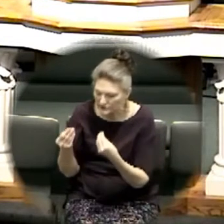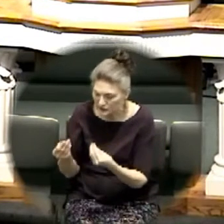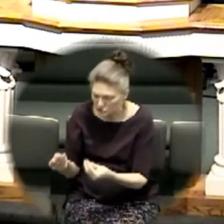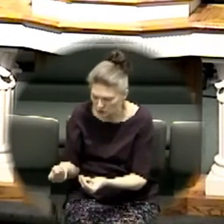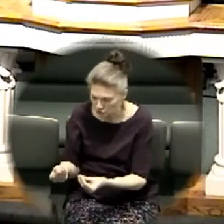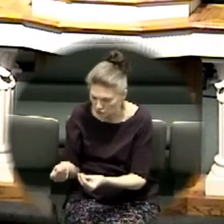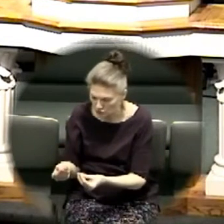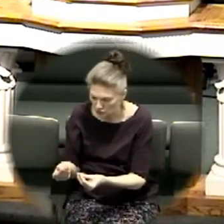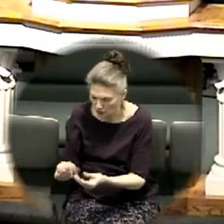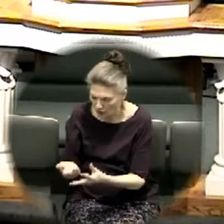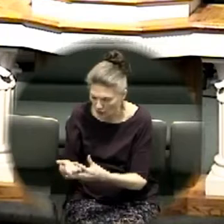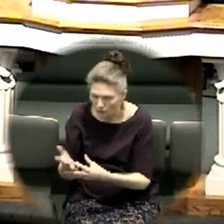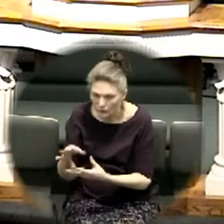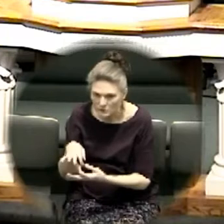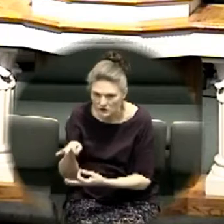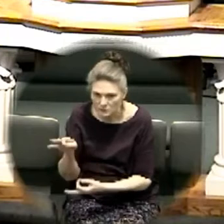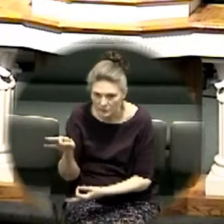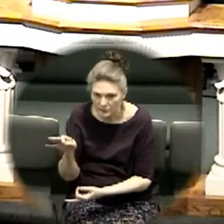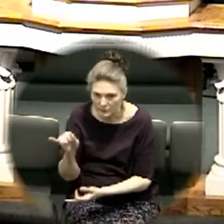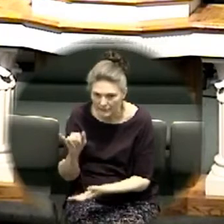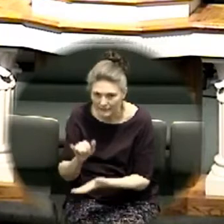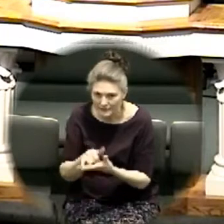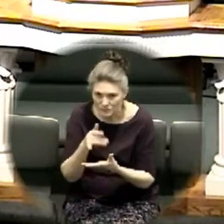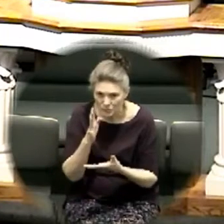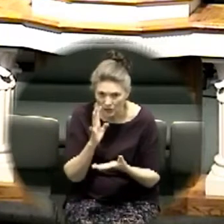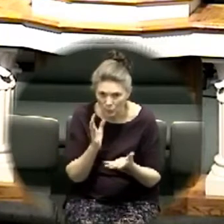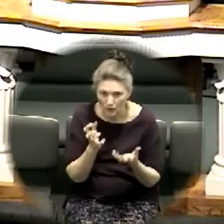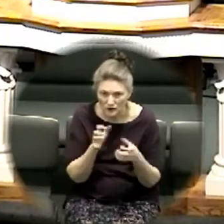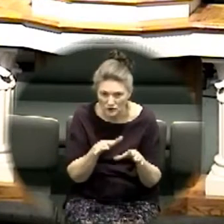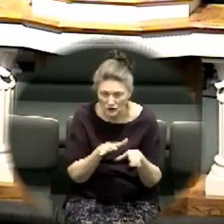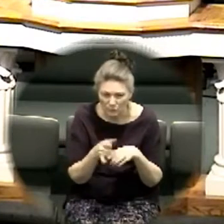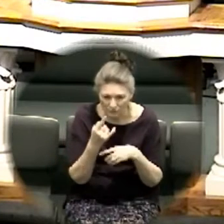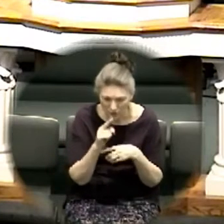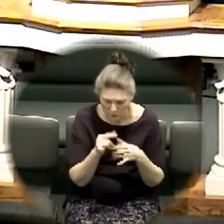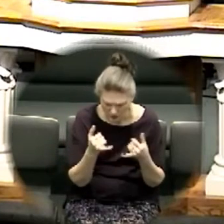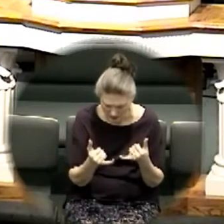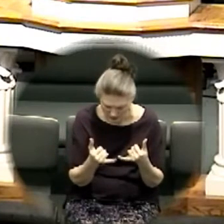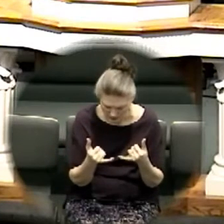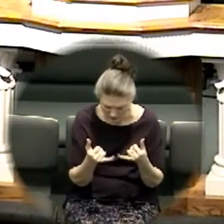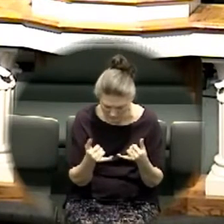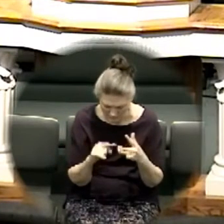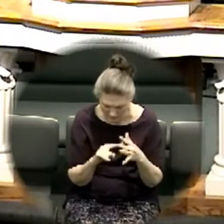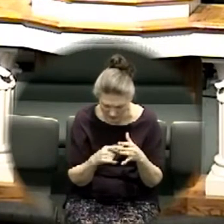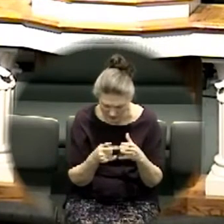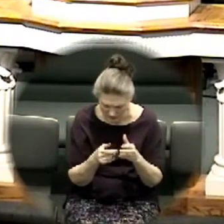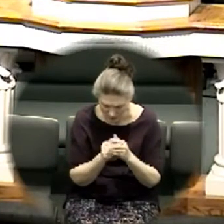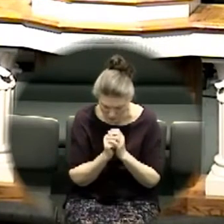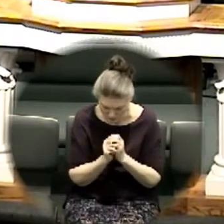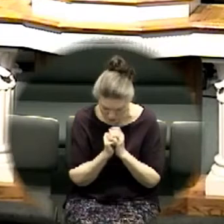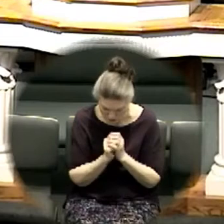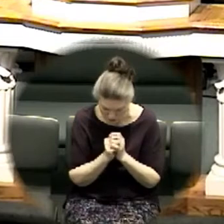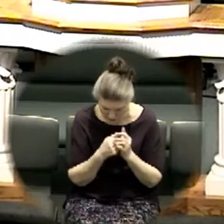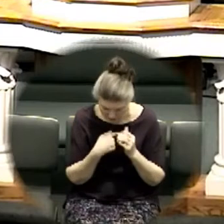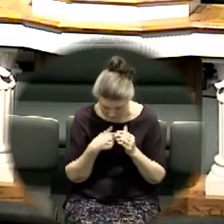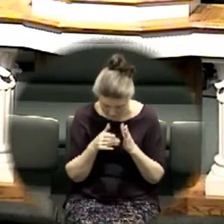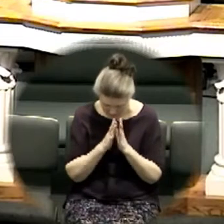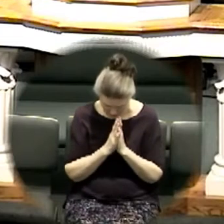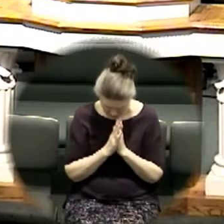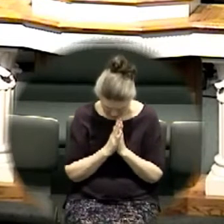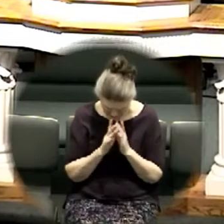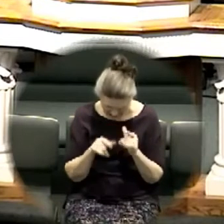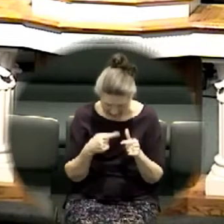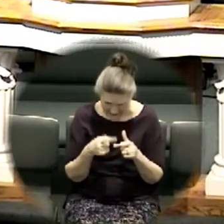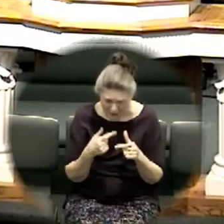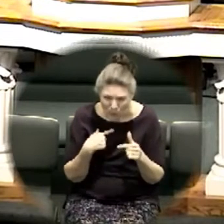do for you right now if you begin to worship I'm going to pray and then we're going to worship for a few minutes